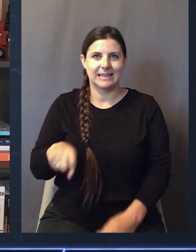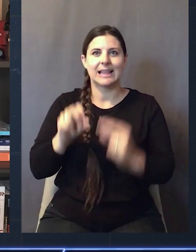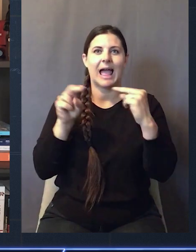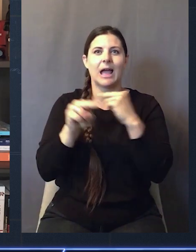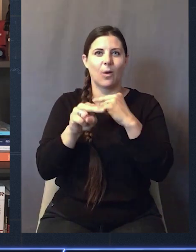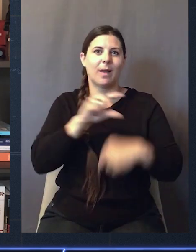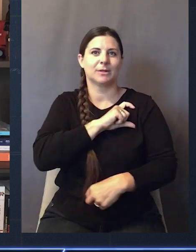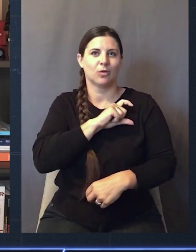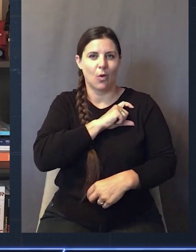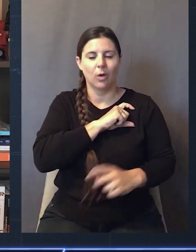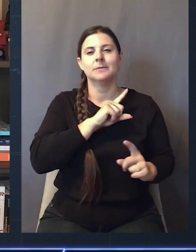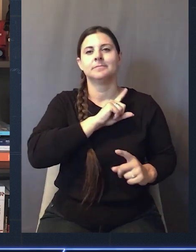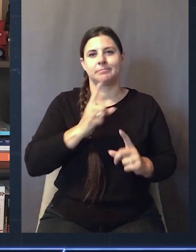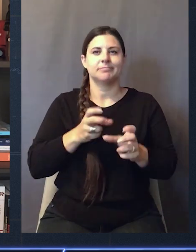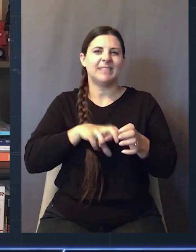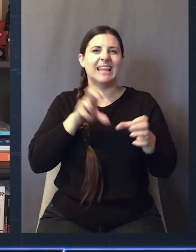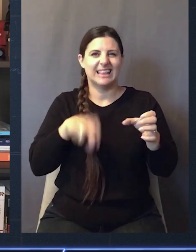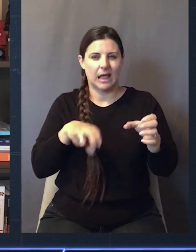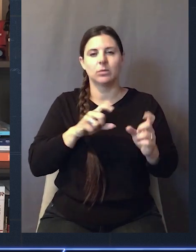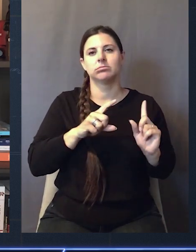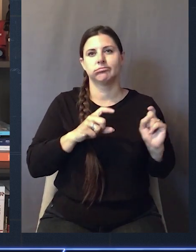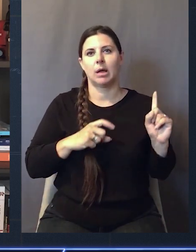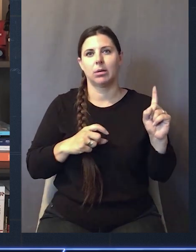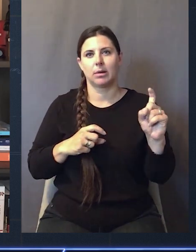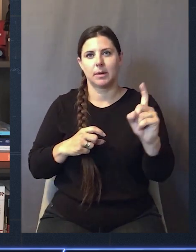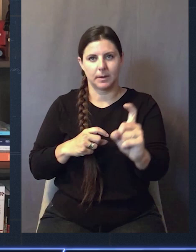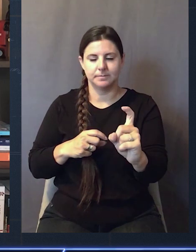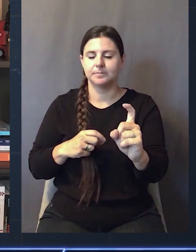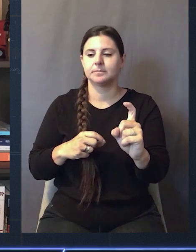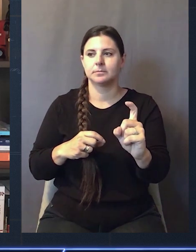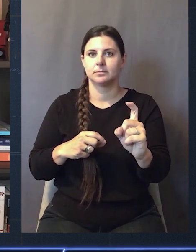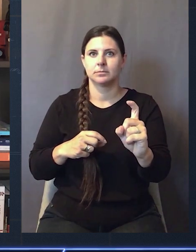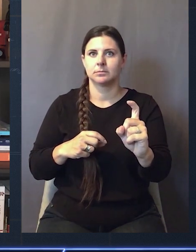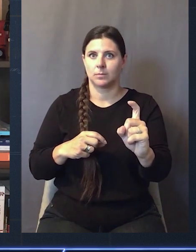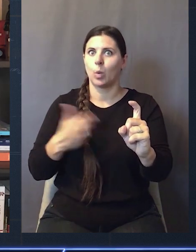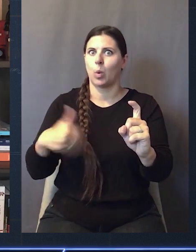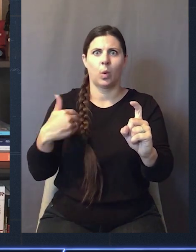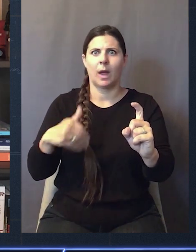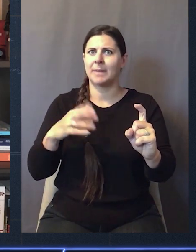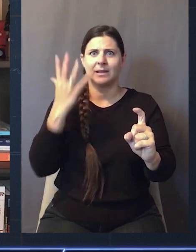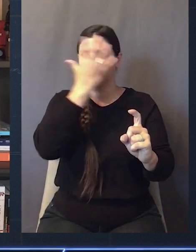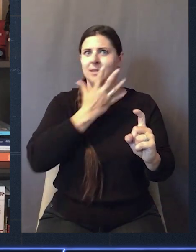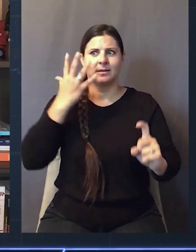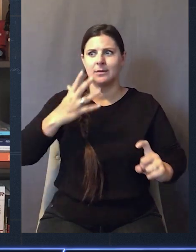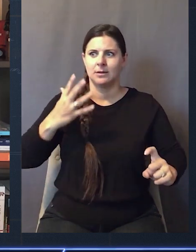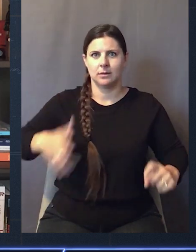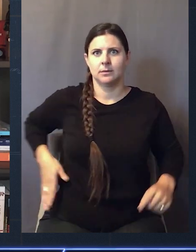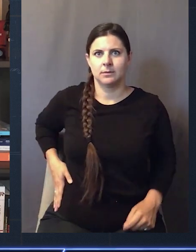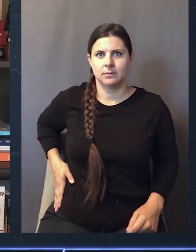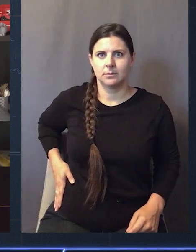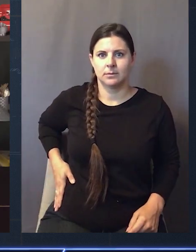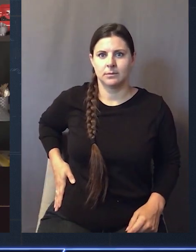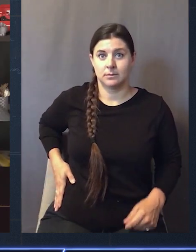over. It's the Texas Highway Patrol. Officer gets out of his car, and he's straight from